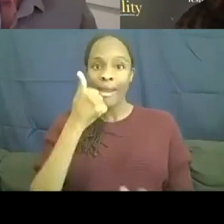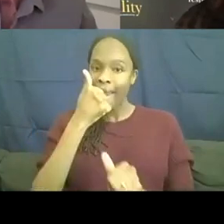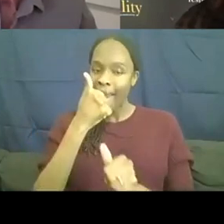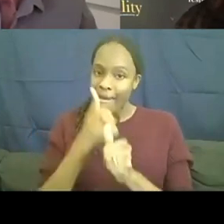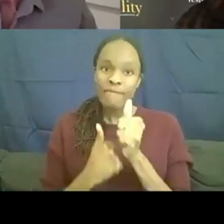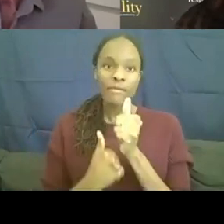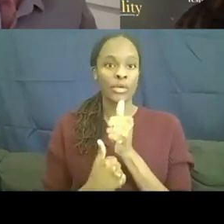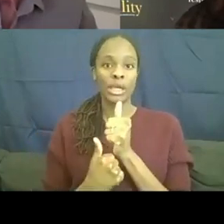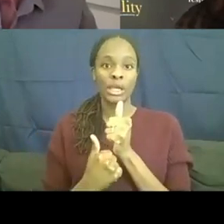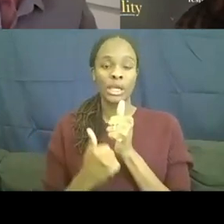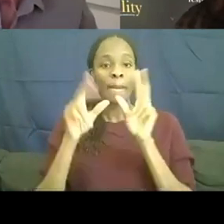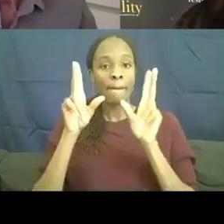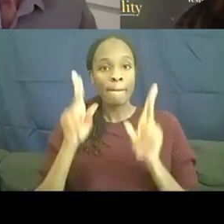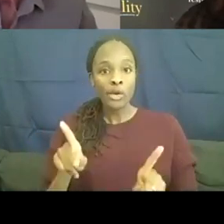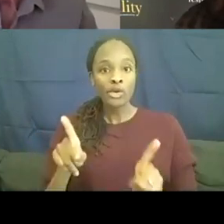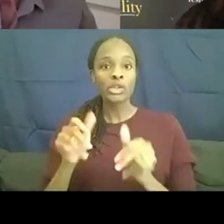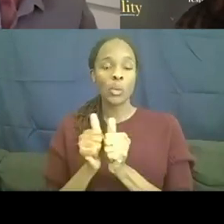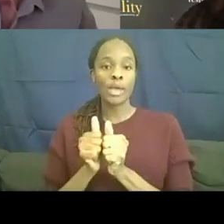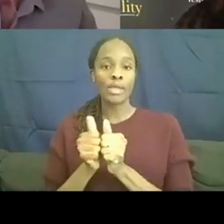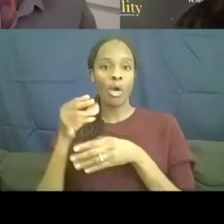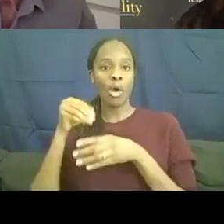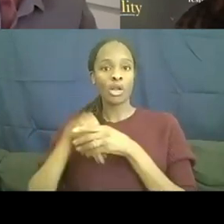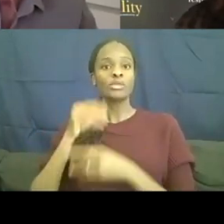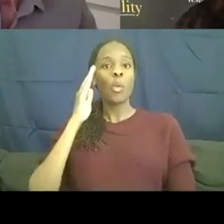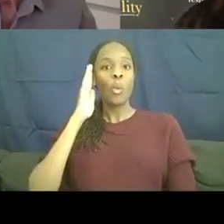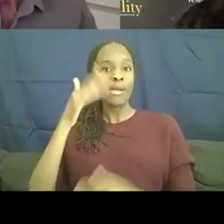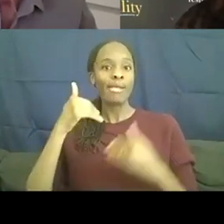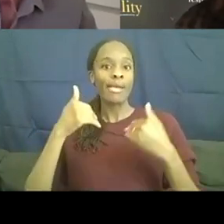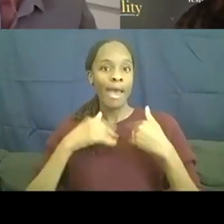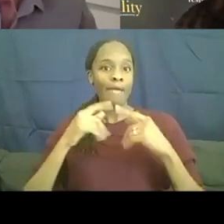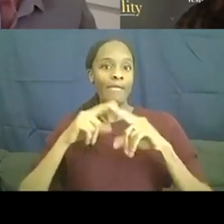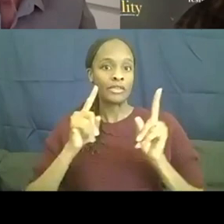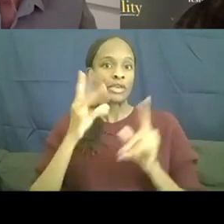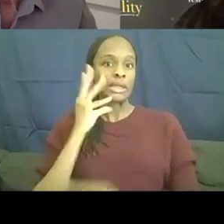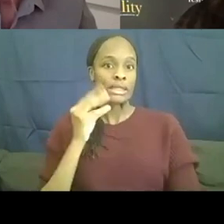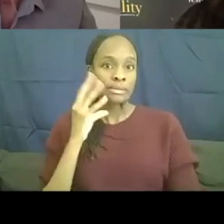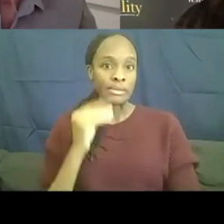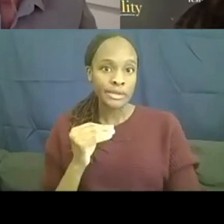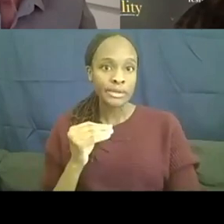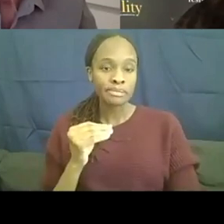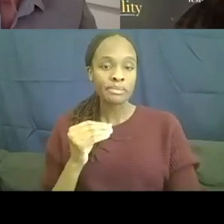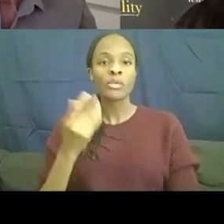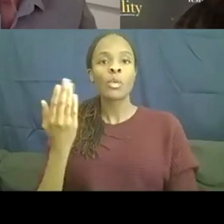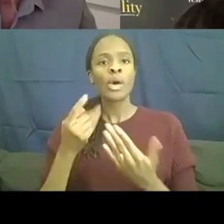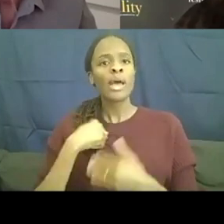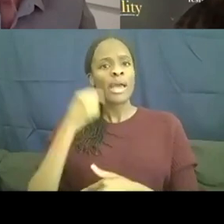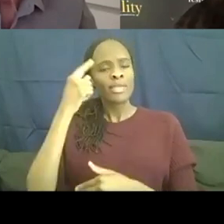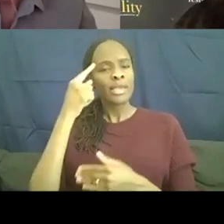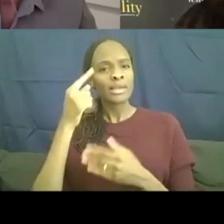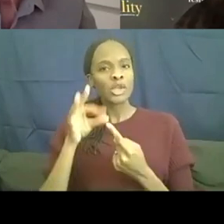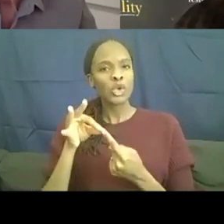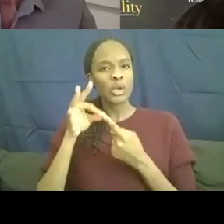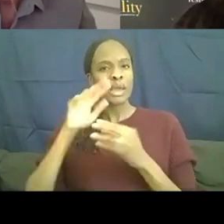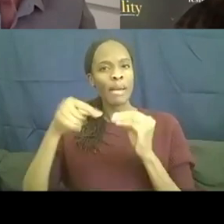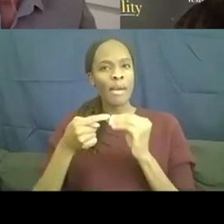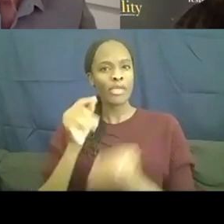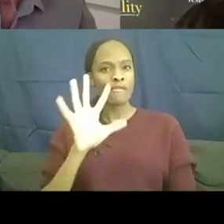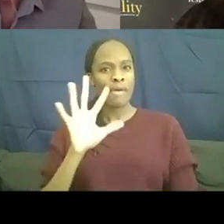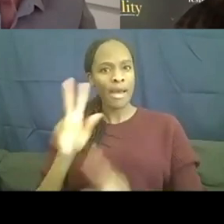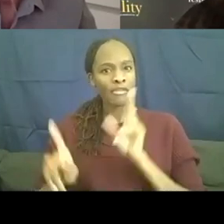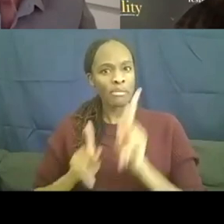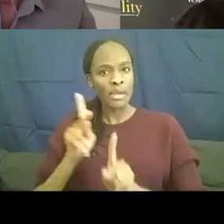person with autism will have a different experience. But I think what was unique about the five people that we,